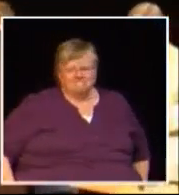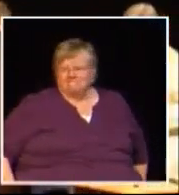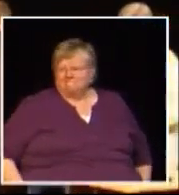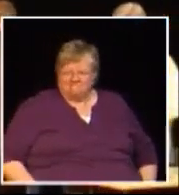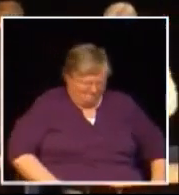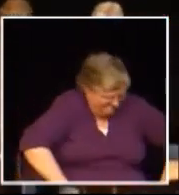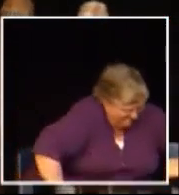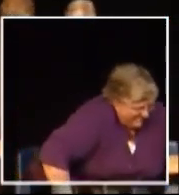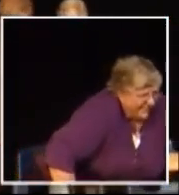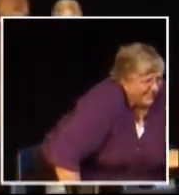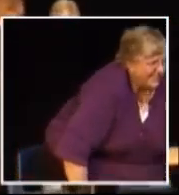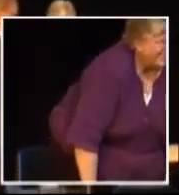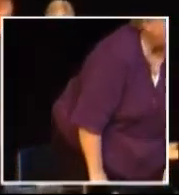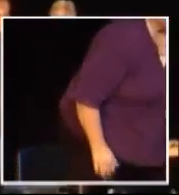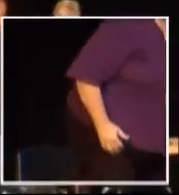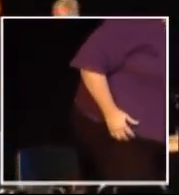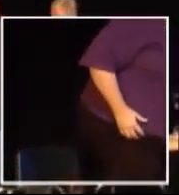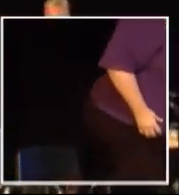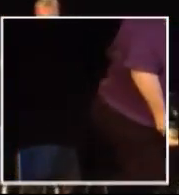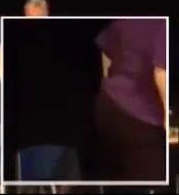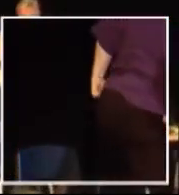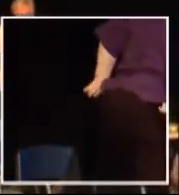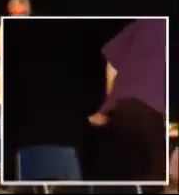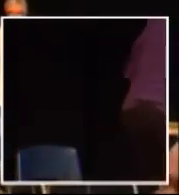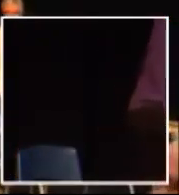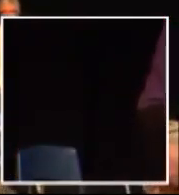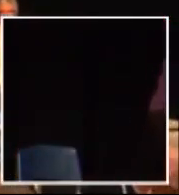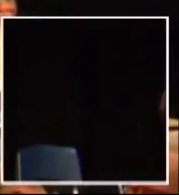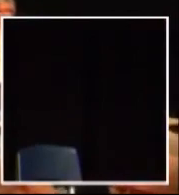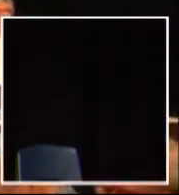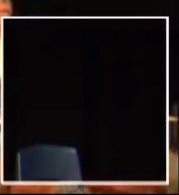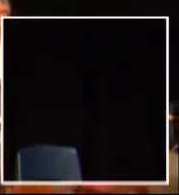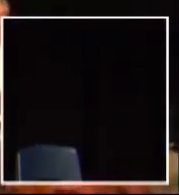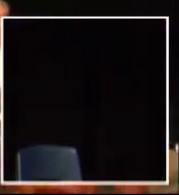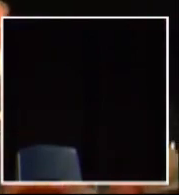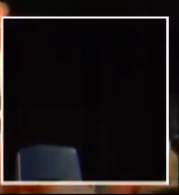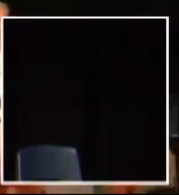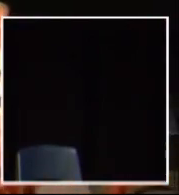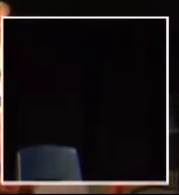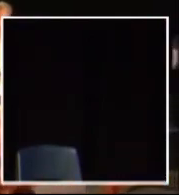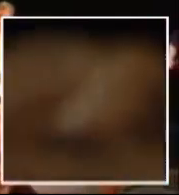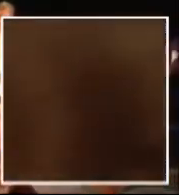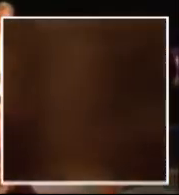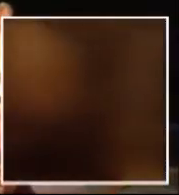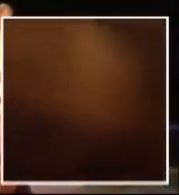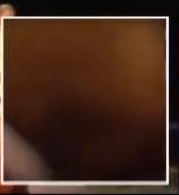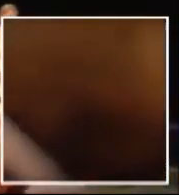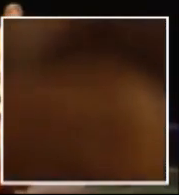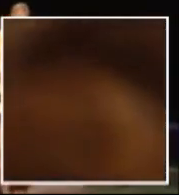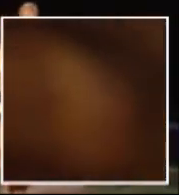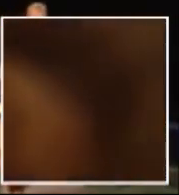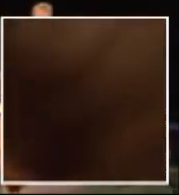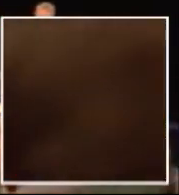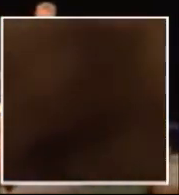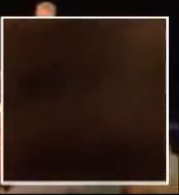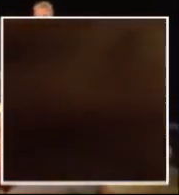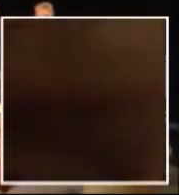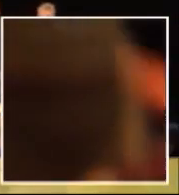thanks Peter thanks very much thank you thank you you too